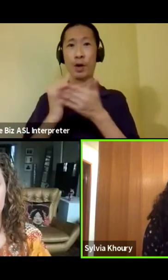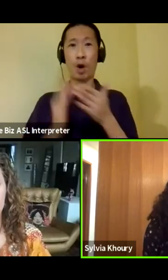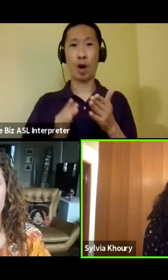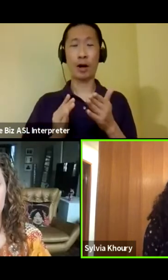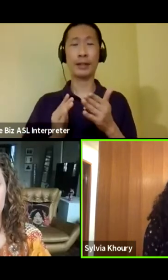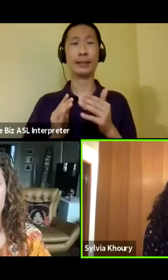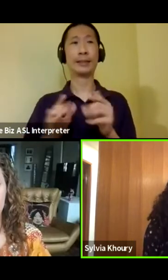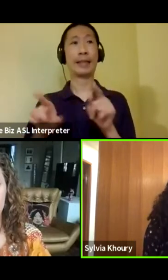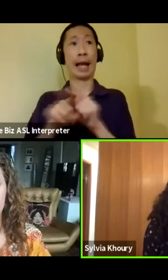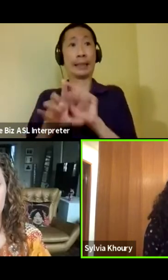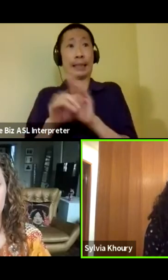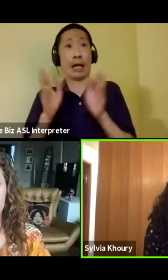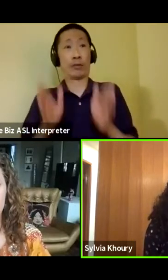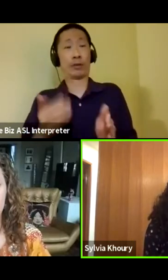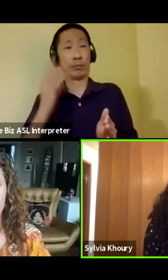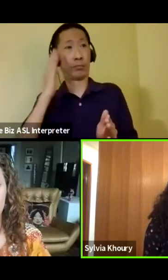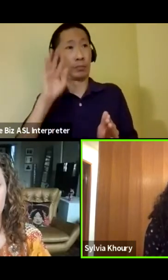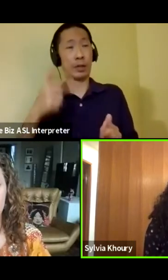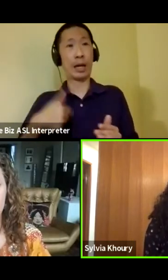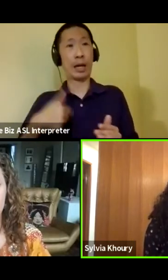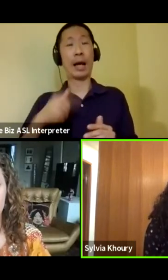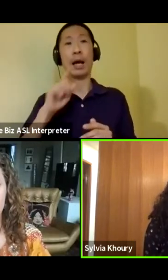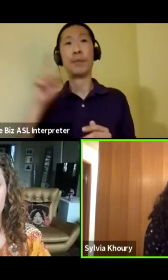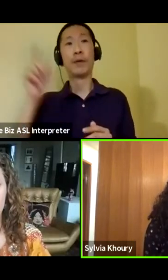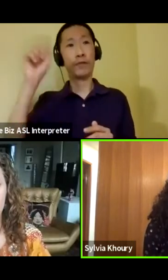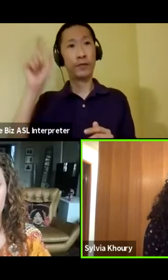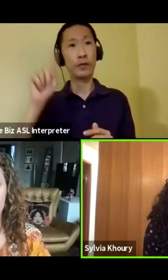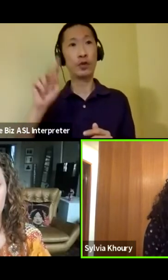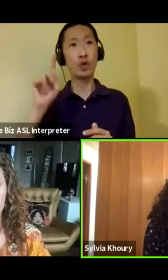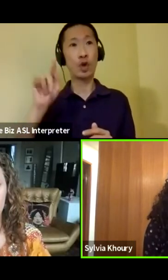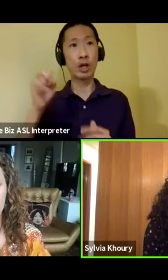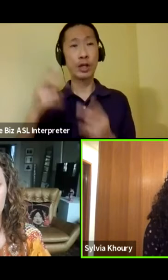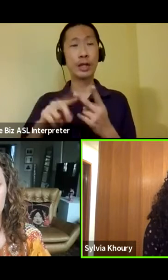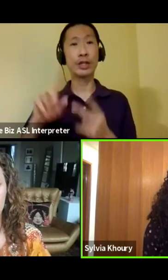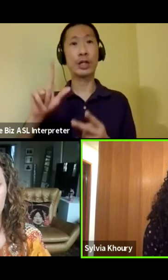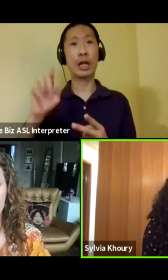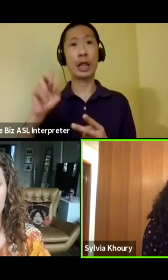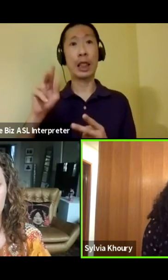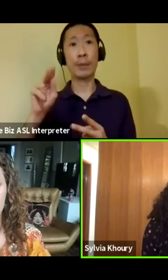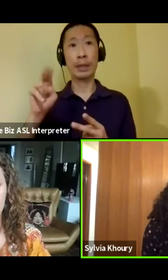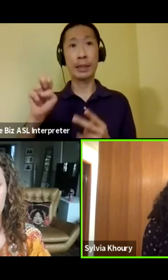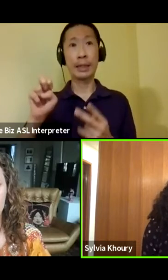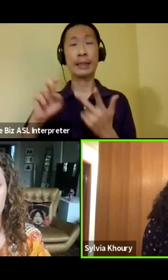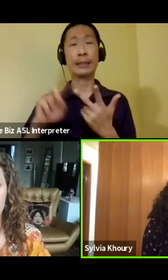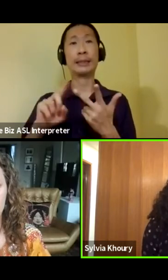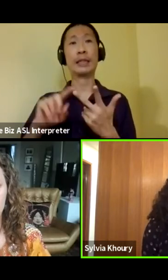outsider um i am of in seattle